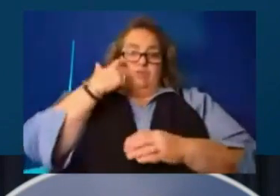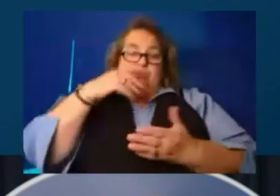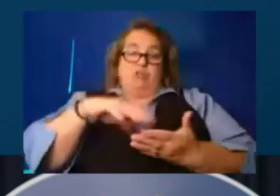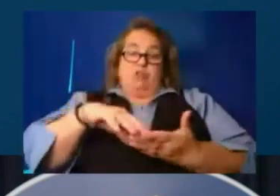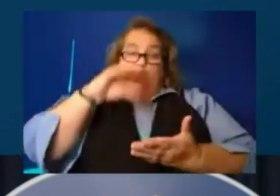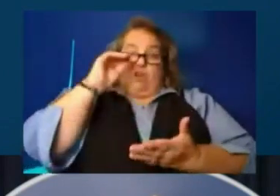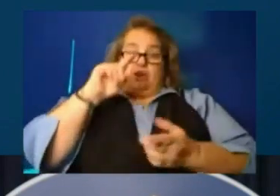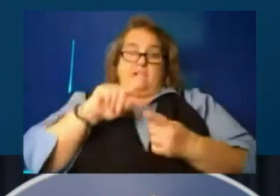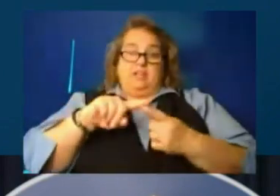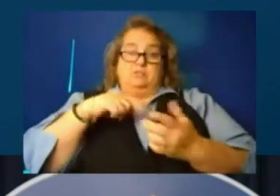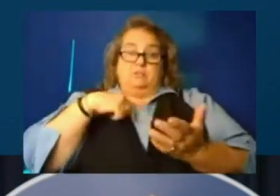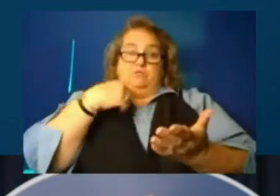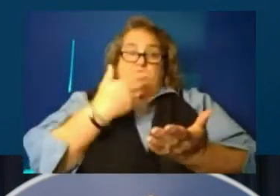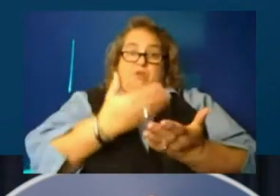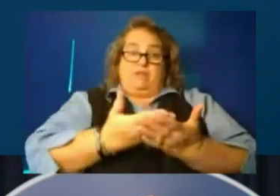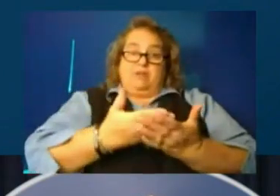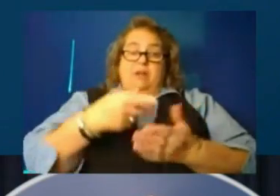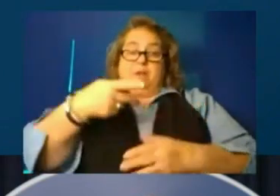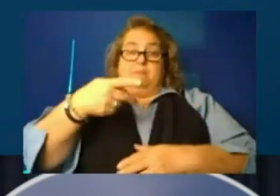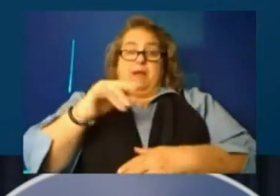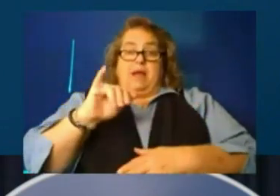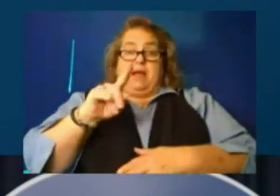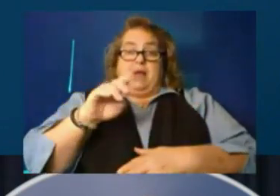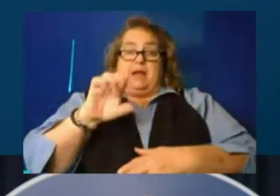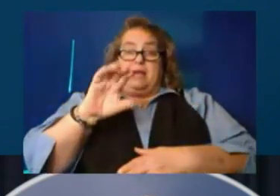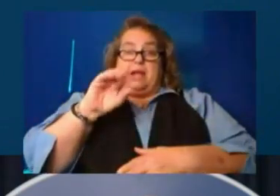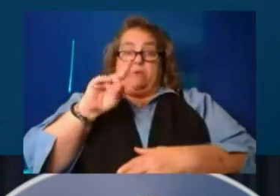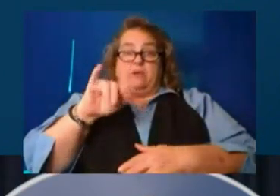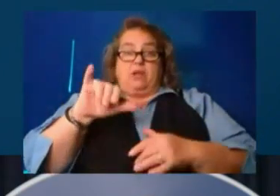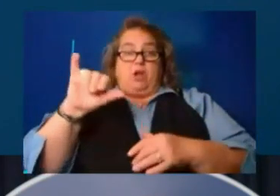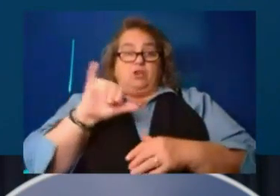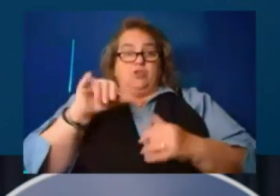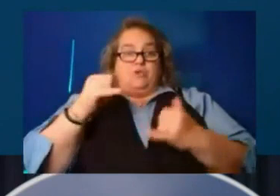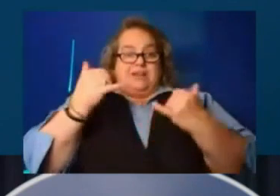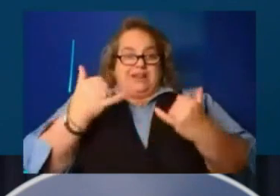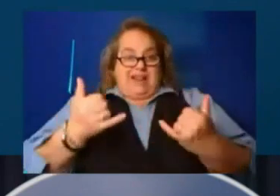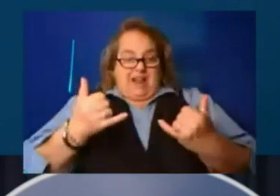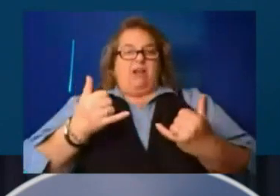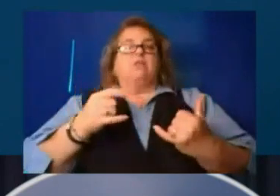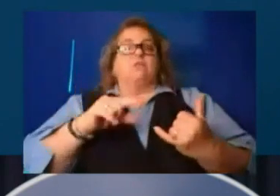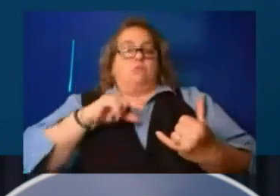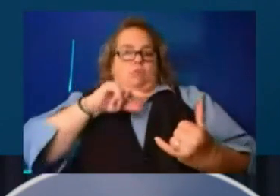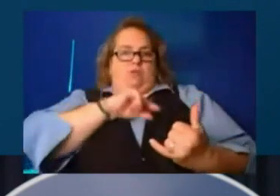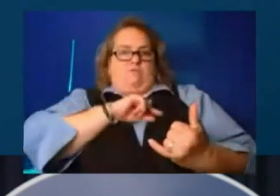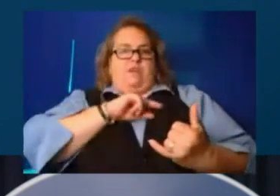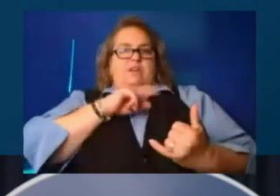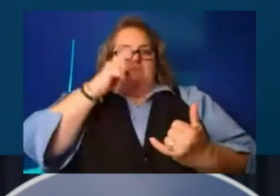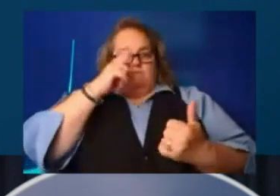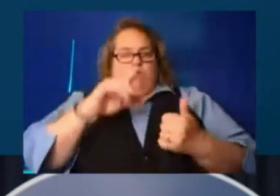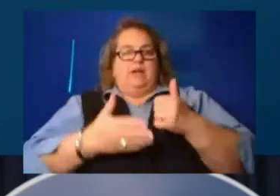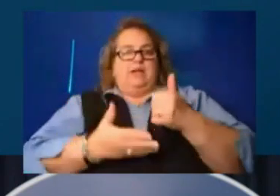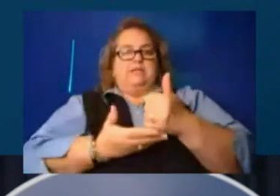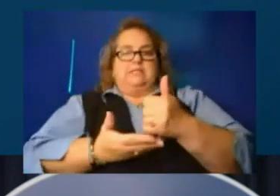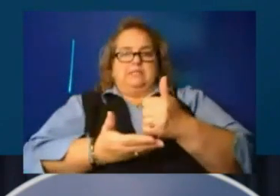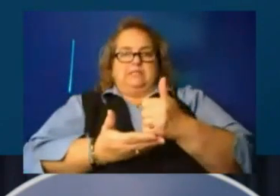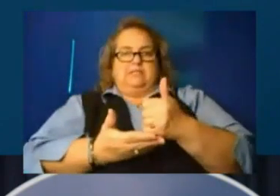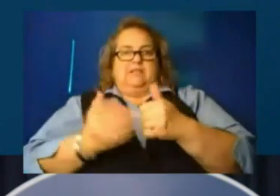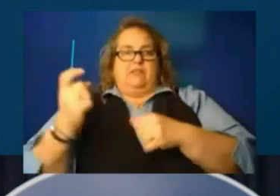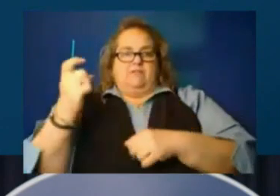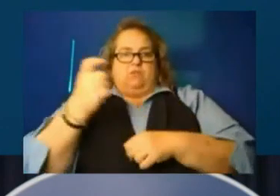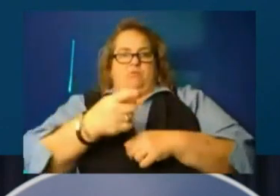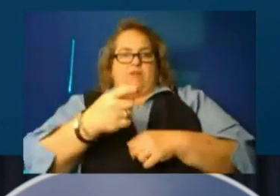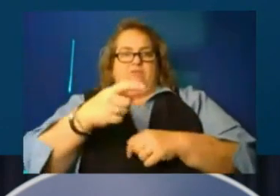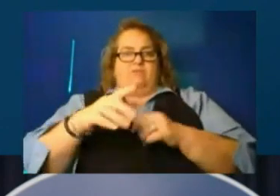that Pike County also now qualifies for individual assistance. We'll mention in a minute they'd been granted for five counties up front.